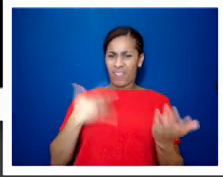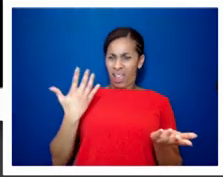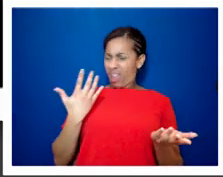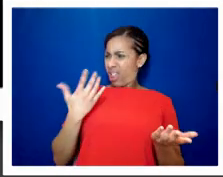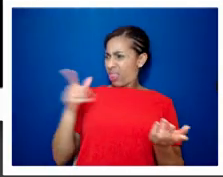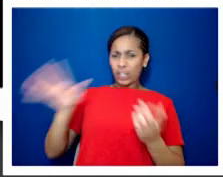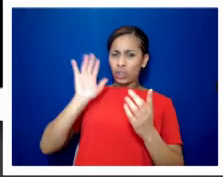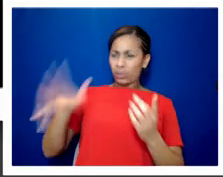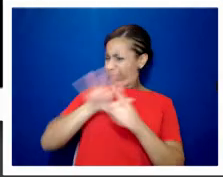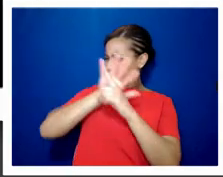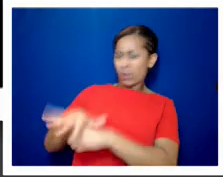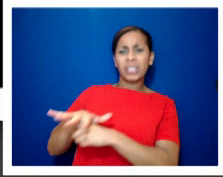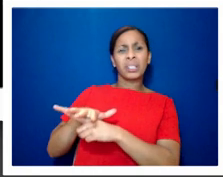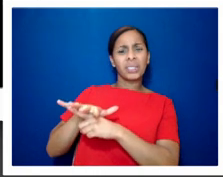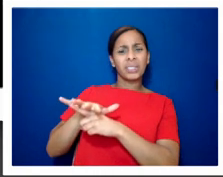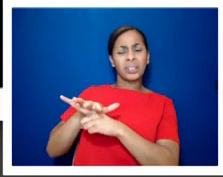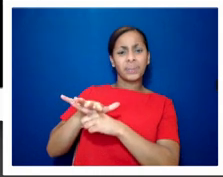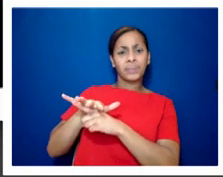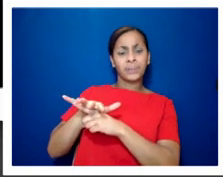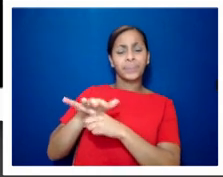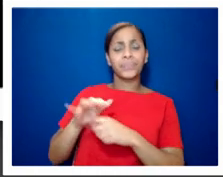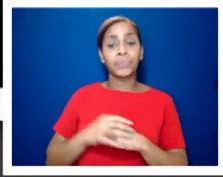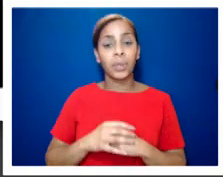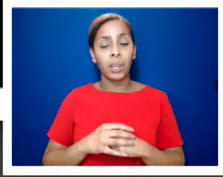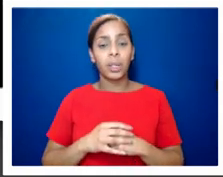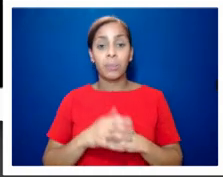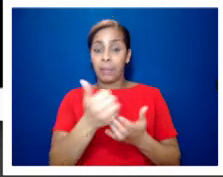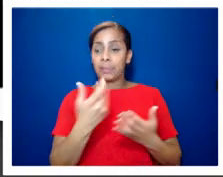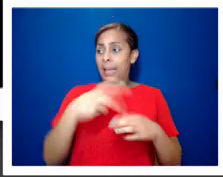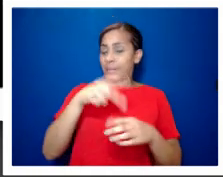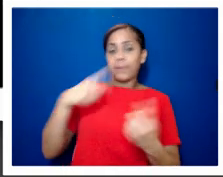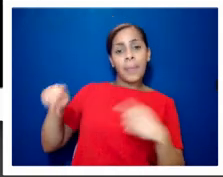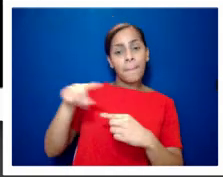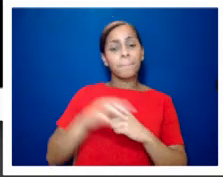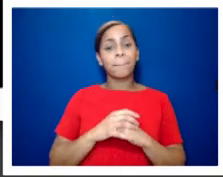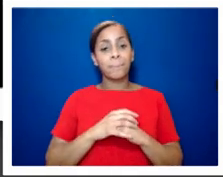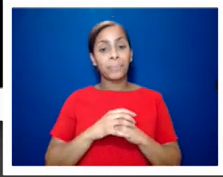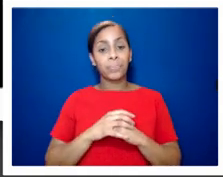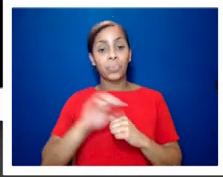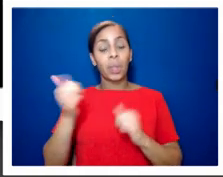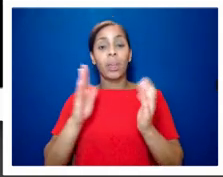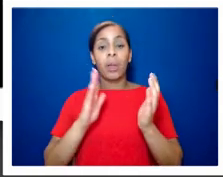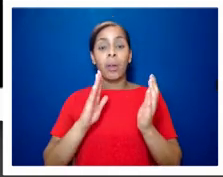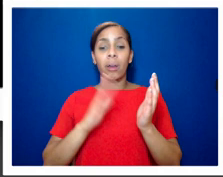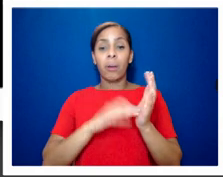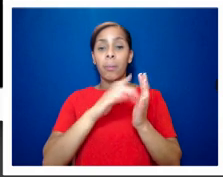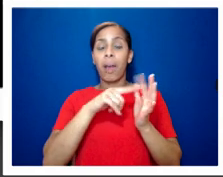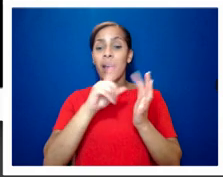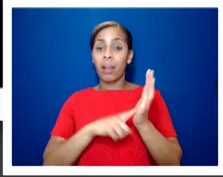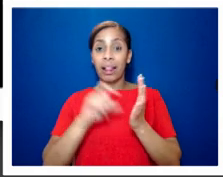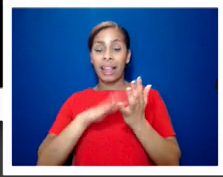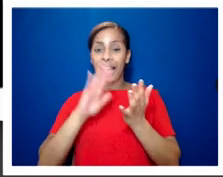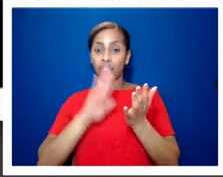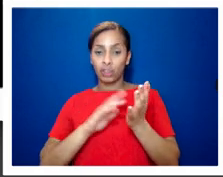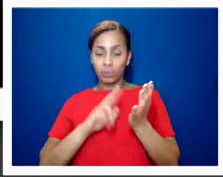opprobrium and michael cashman became a member of the european parliament where he continued to campaign for lgbt